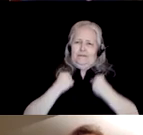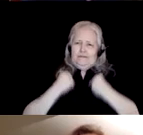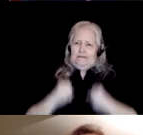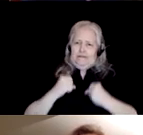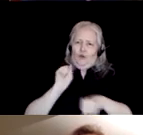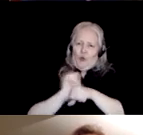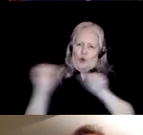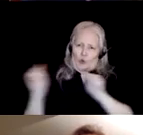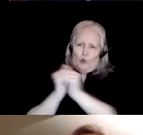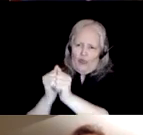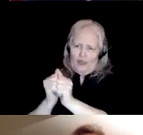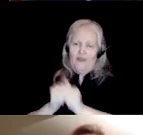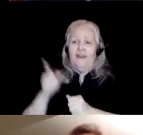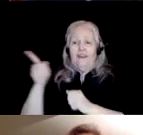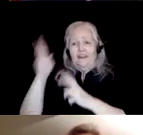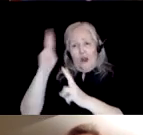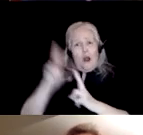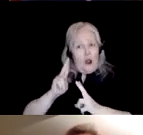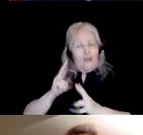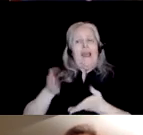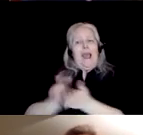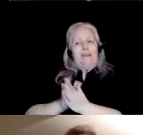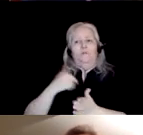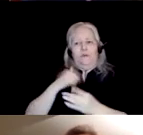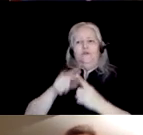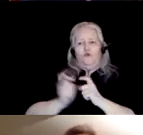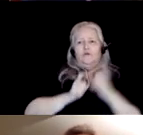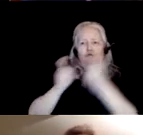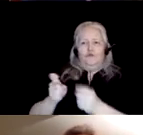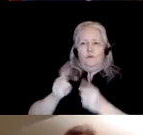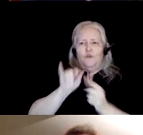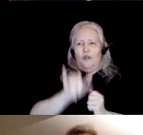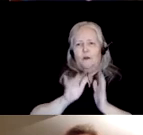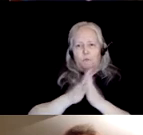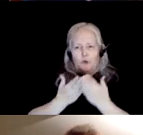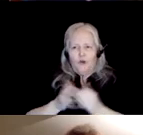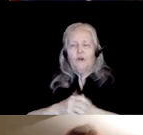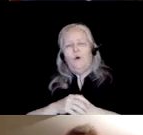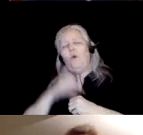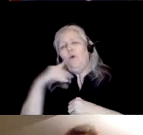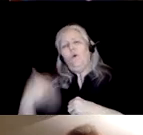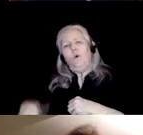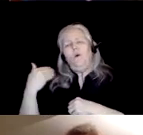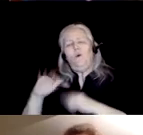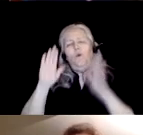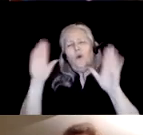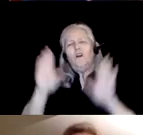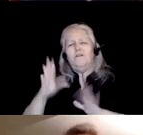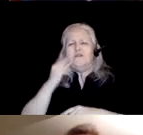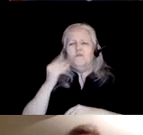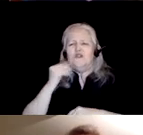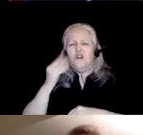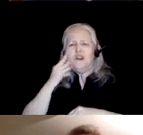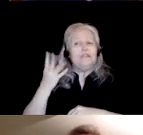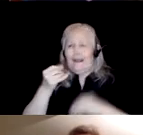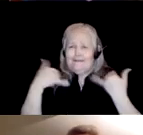He honored me by asking me to contribute to this book. So it was a great adventure and it still goes on.